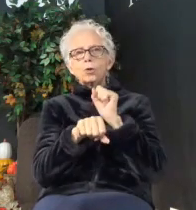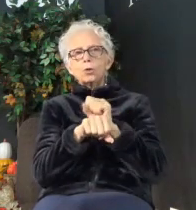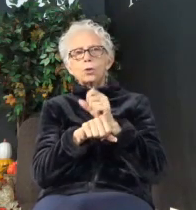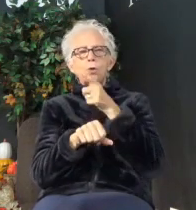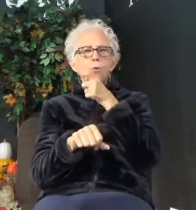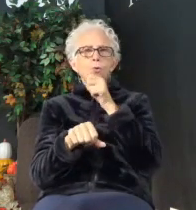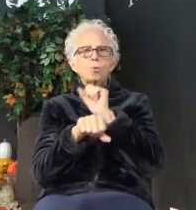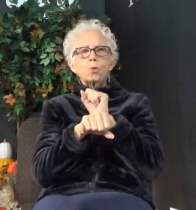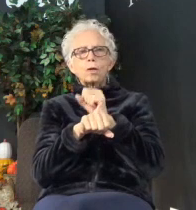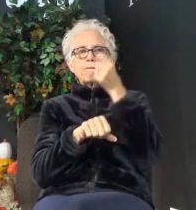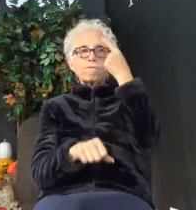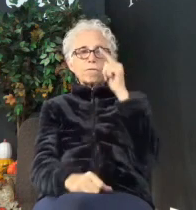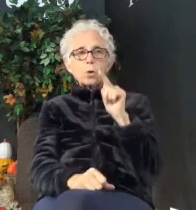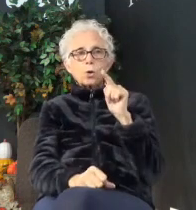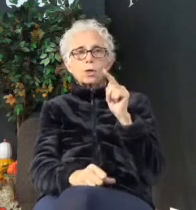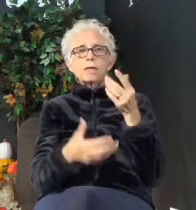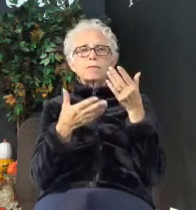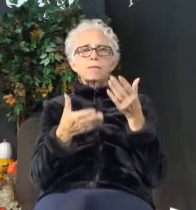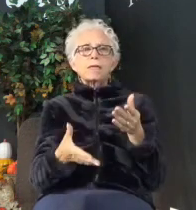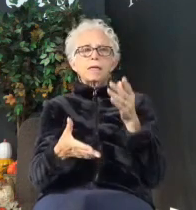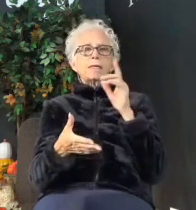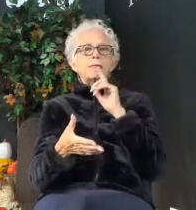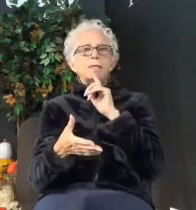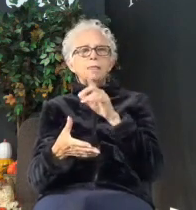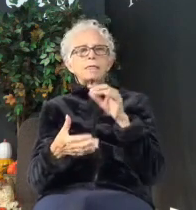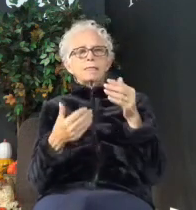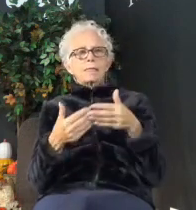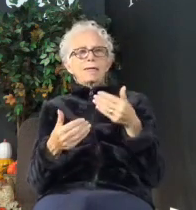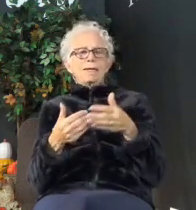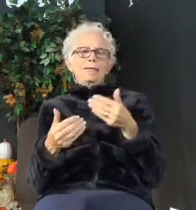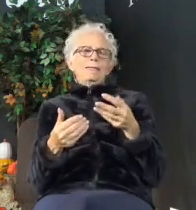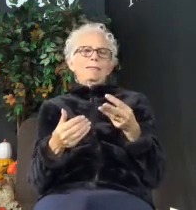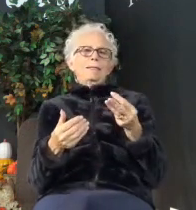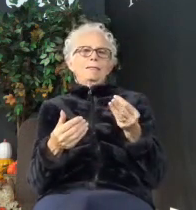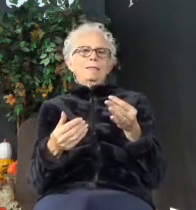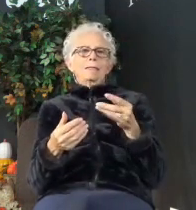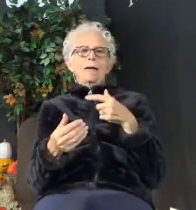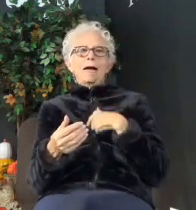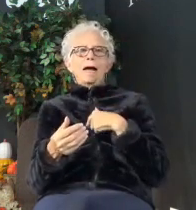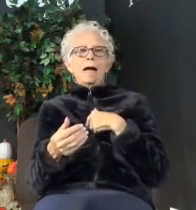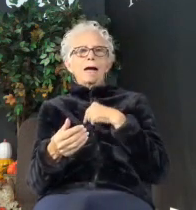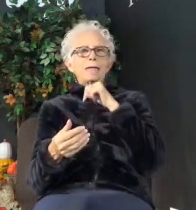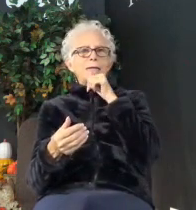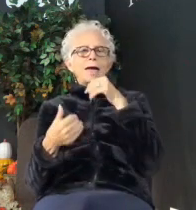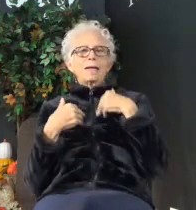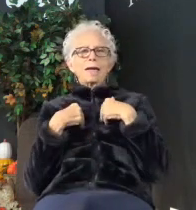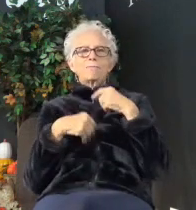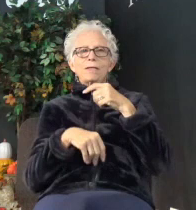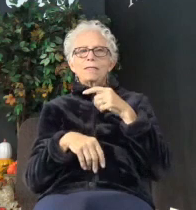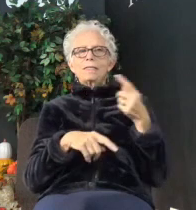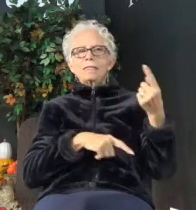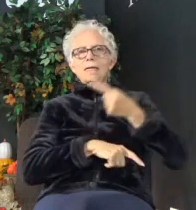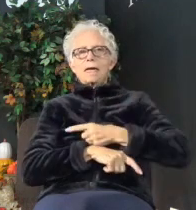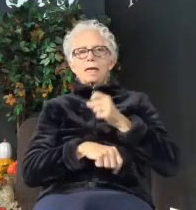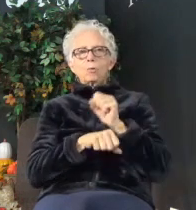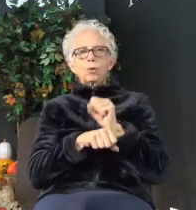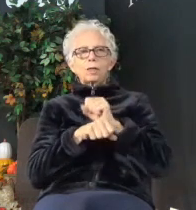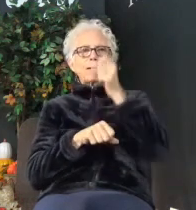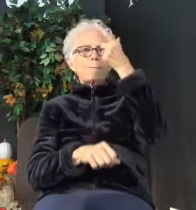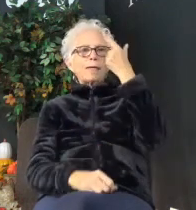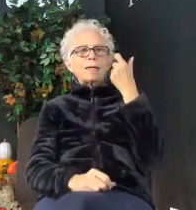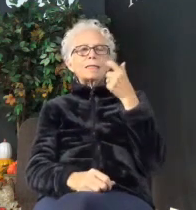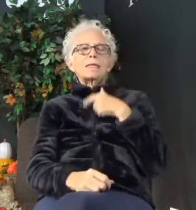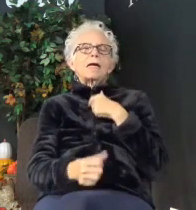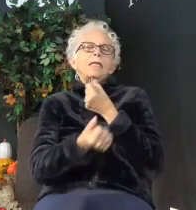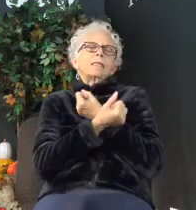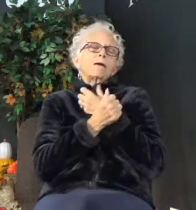work for. This is easy peasy. I don't spend a day working because I love